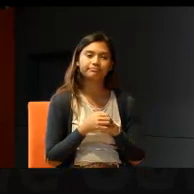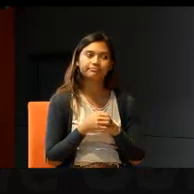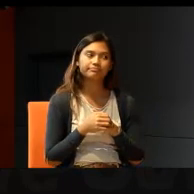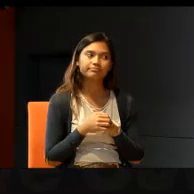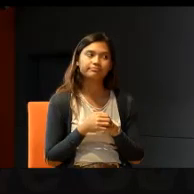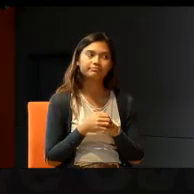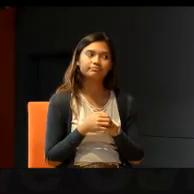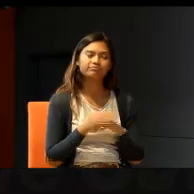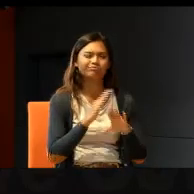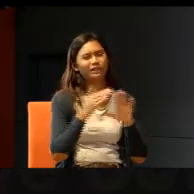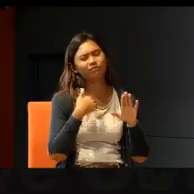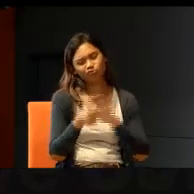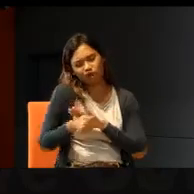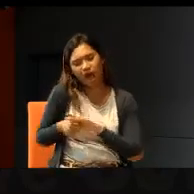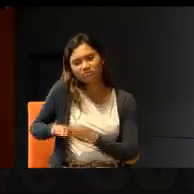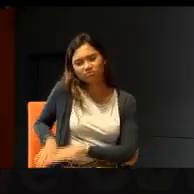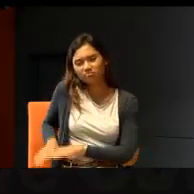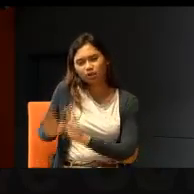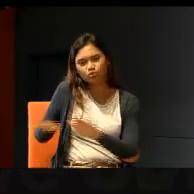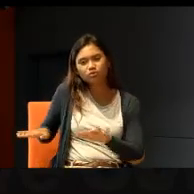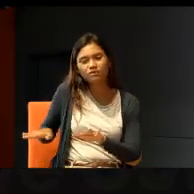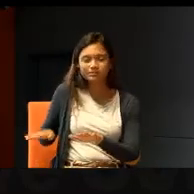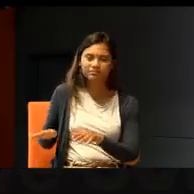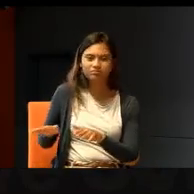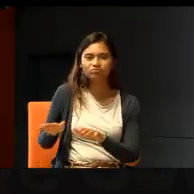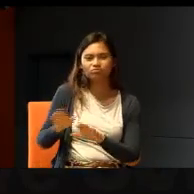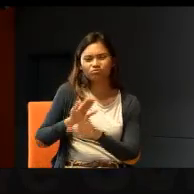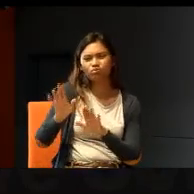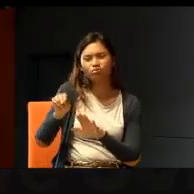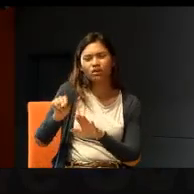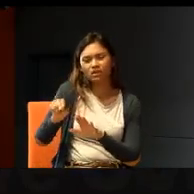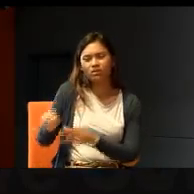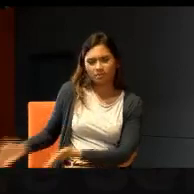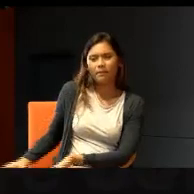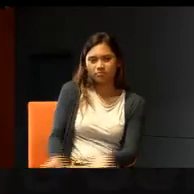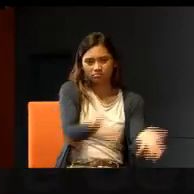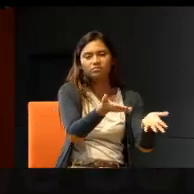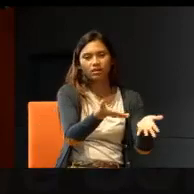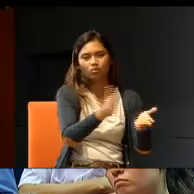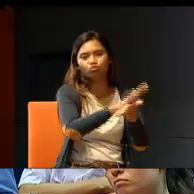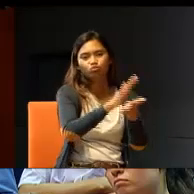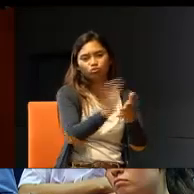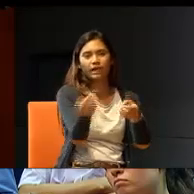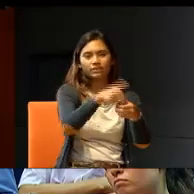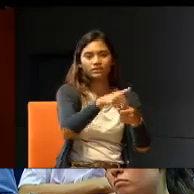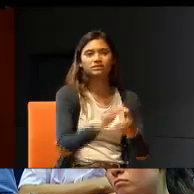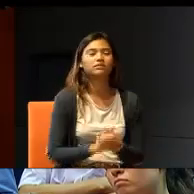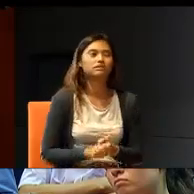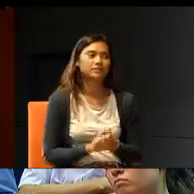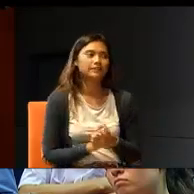don't need to hide your child, just get your child, calm down. Although in need, please calm down. We have these kind of